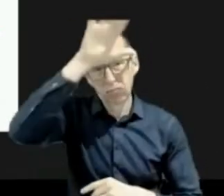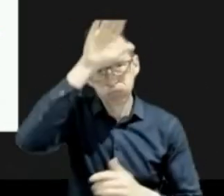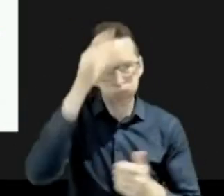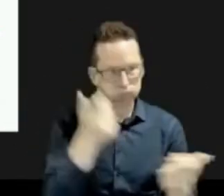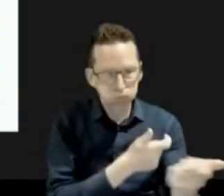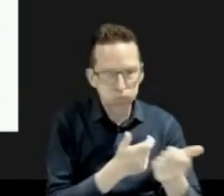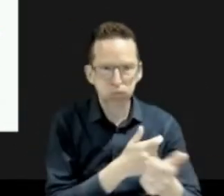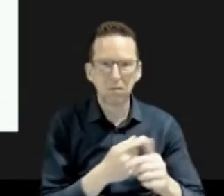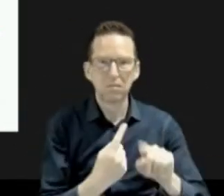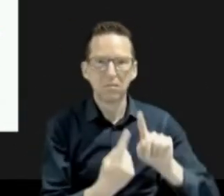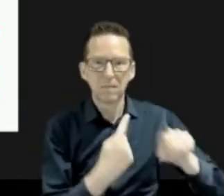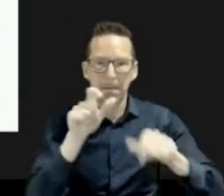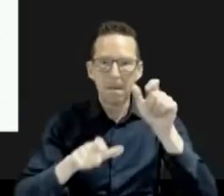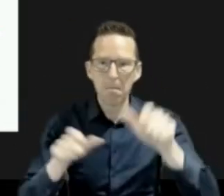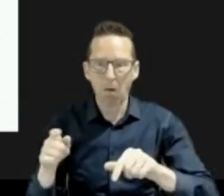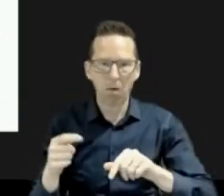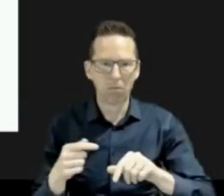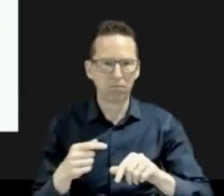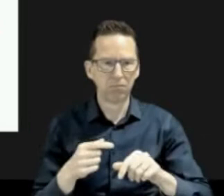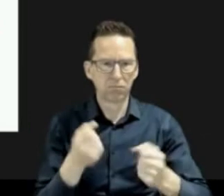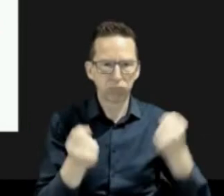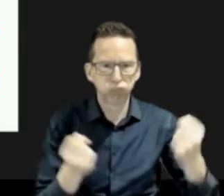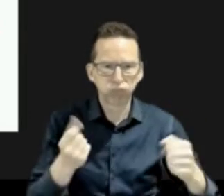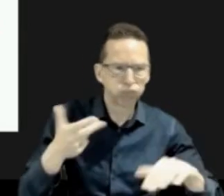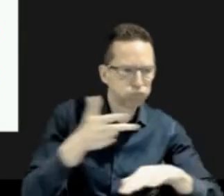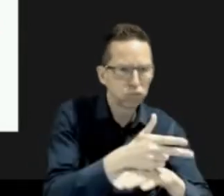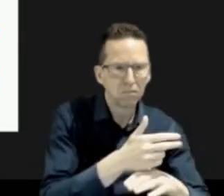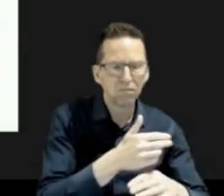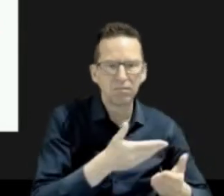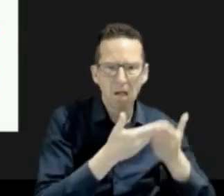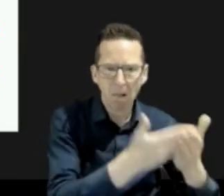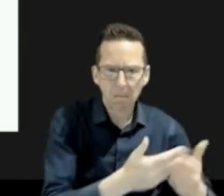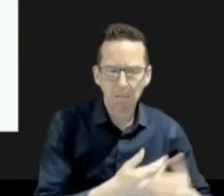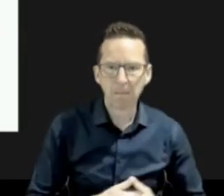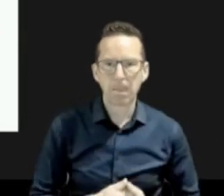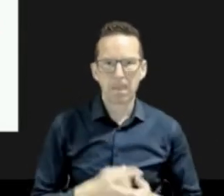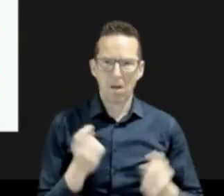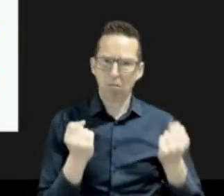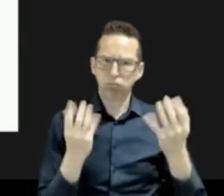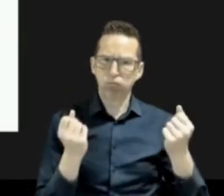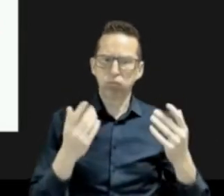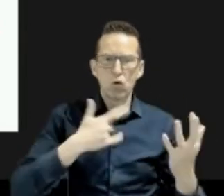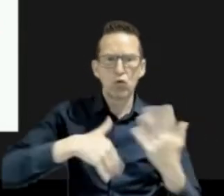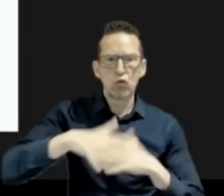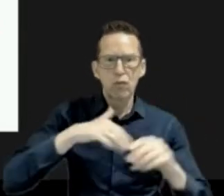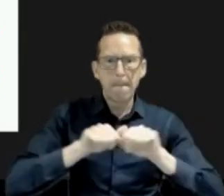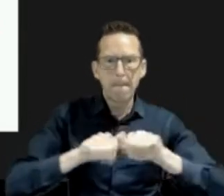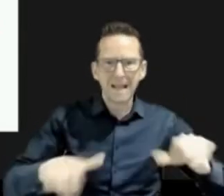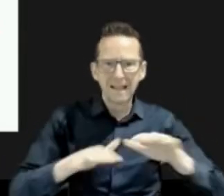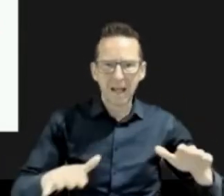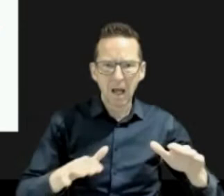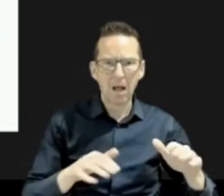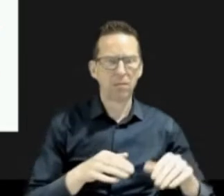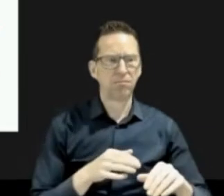media interviews and social media posts. Communication with our partners became increasingly difficult as they too were also